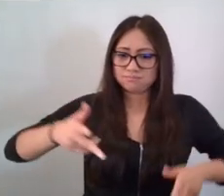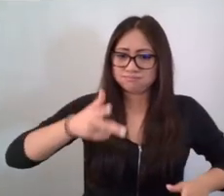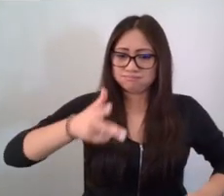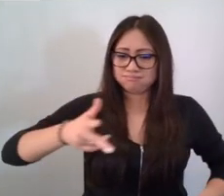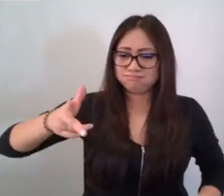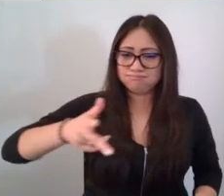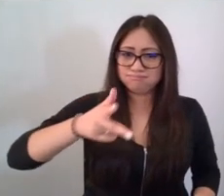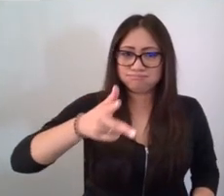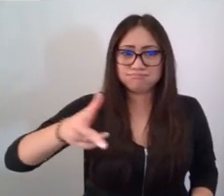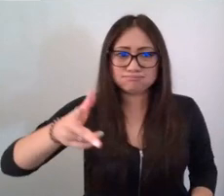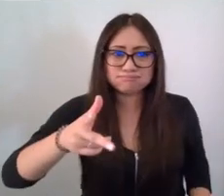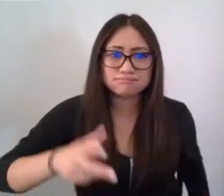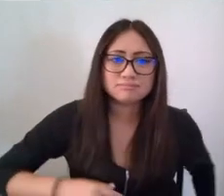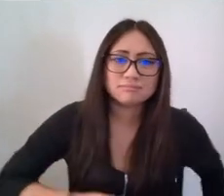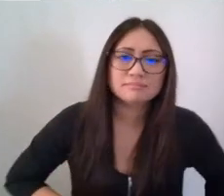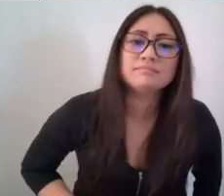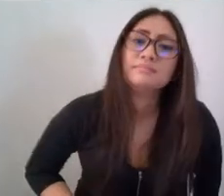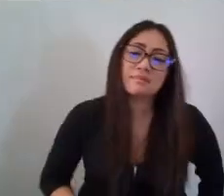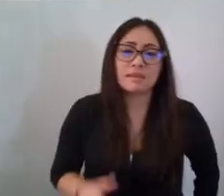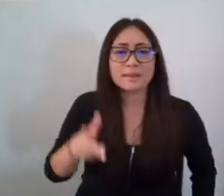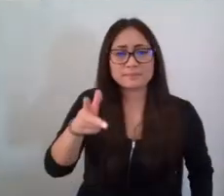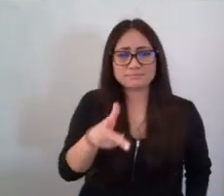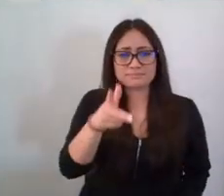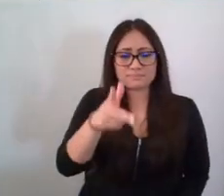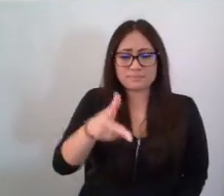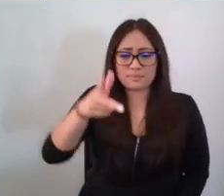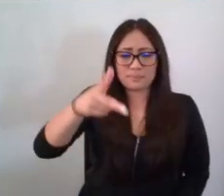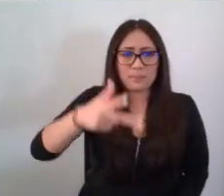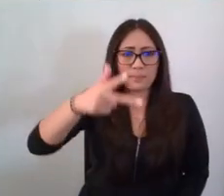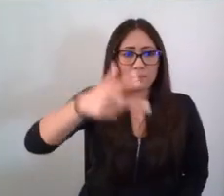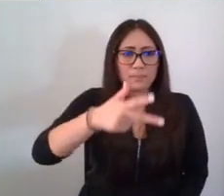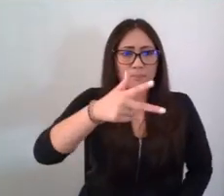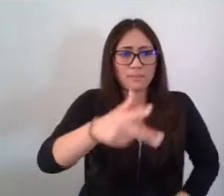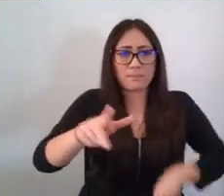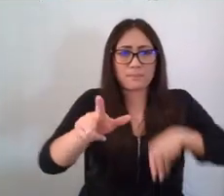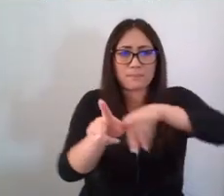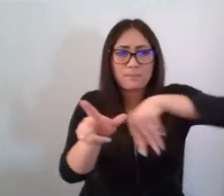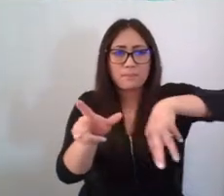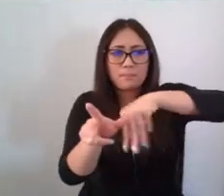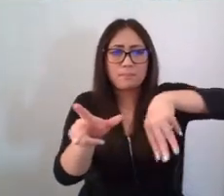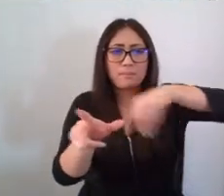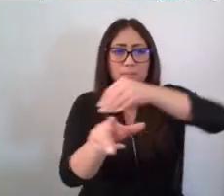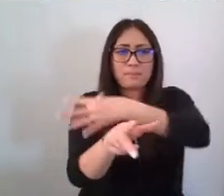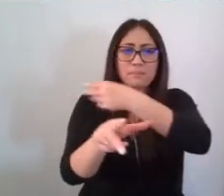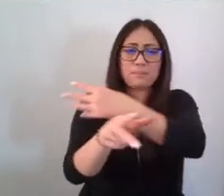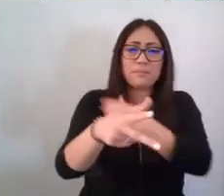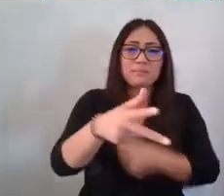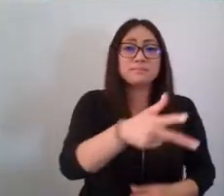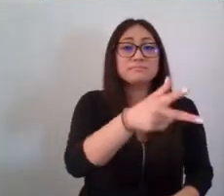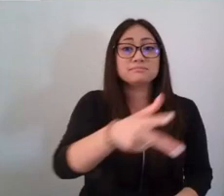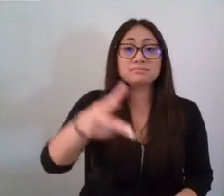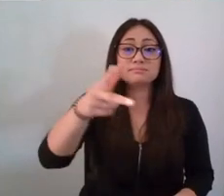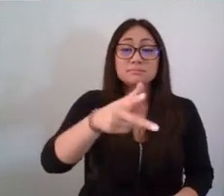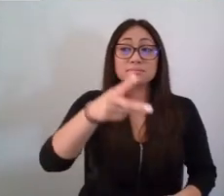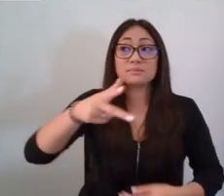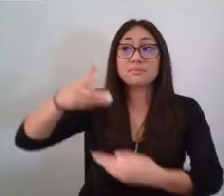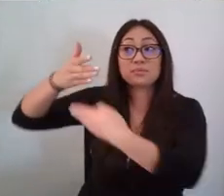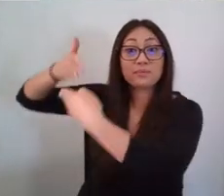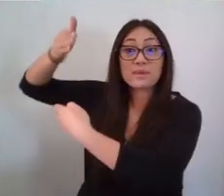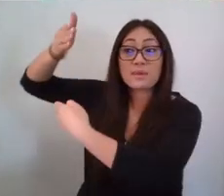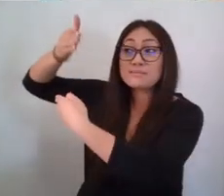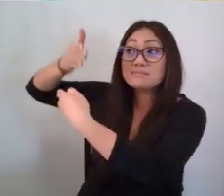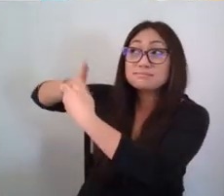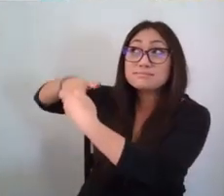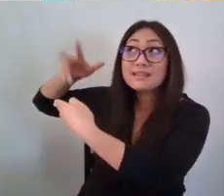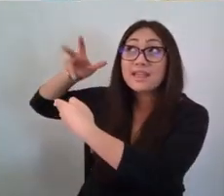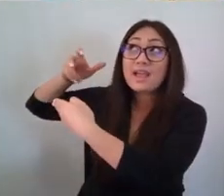stores and parks. On and on he clattered, feeling the sun on his roof and hearing the wind whistle through his windows. Faster and